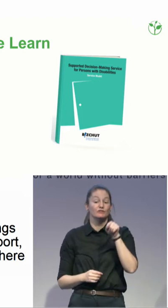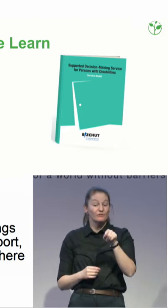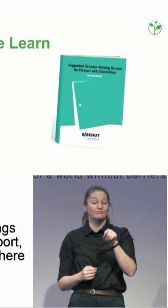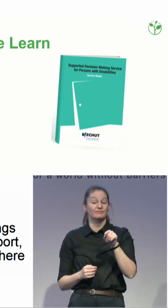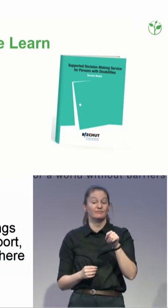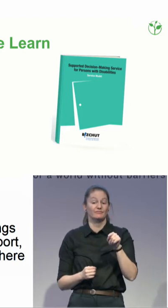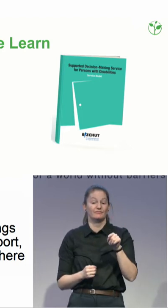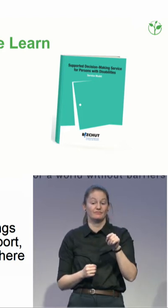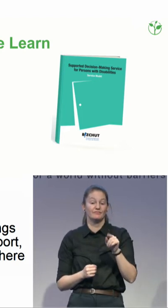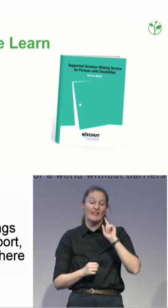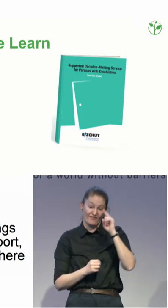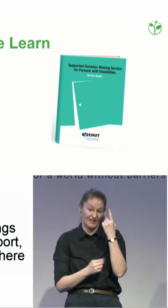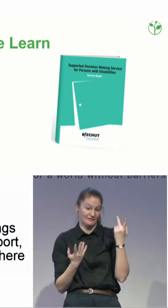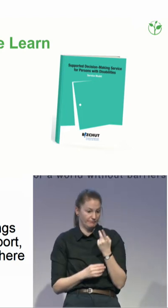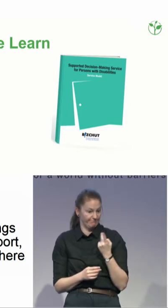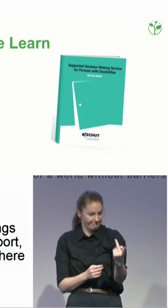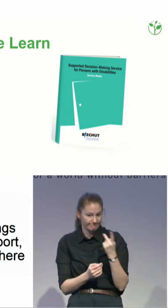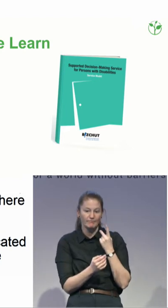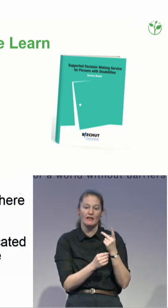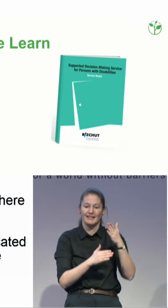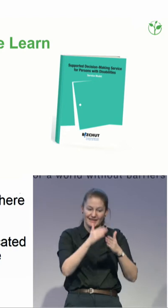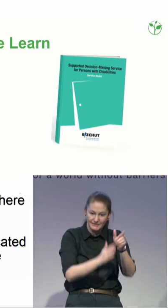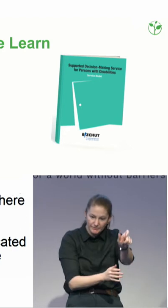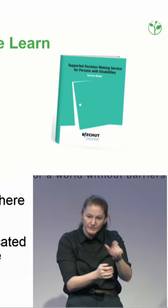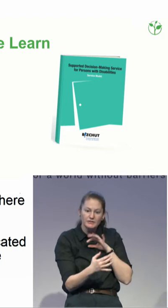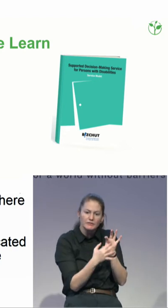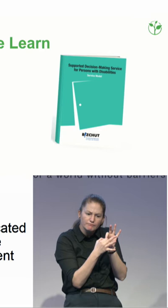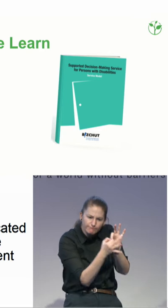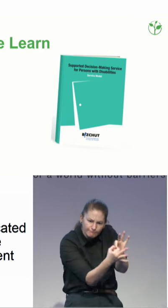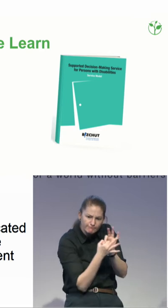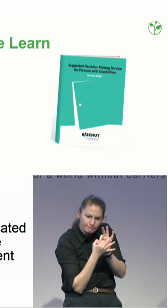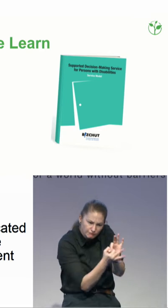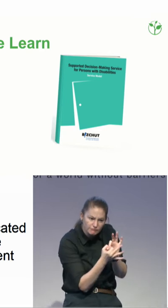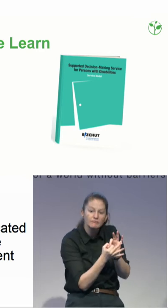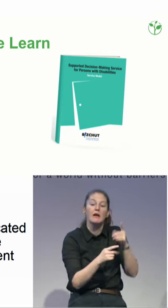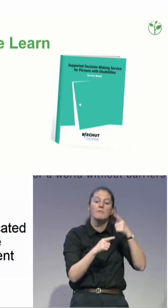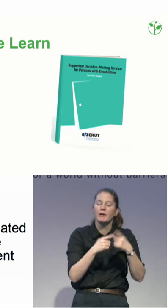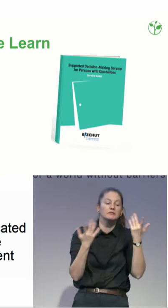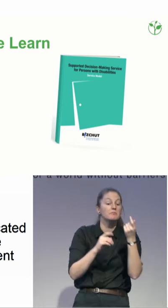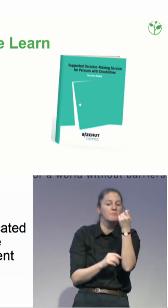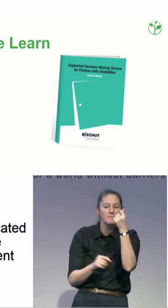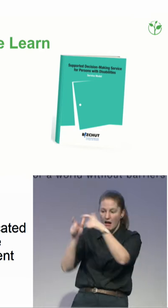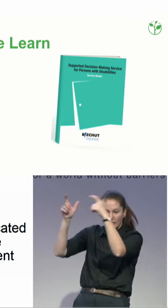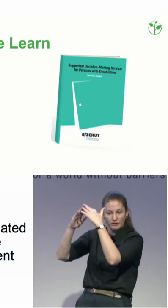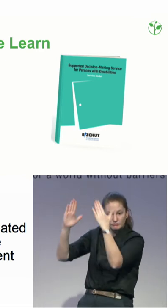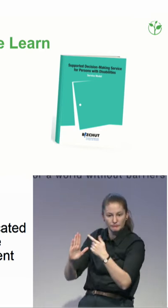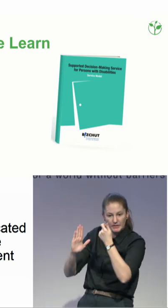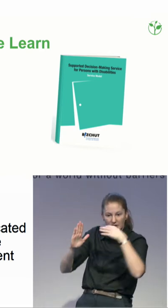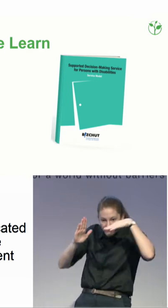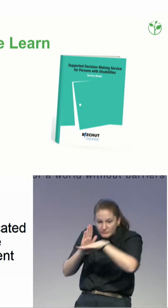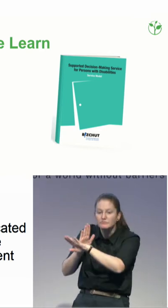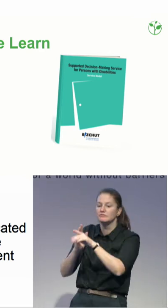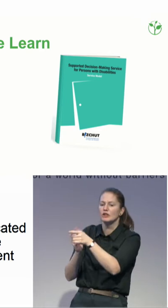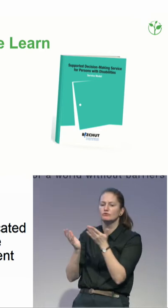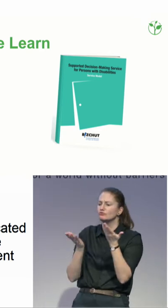to receive different kinds of services and bureaucracy and a lot of other issues. But if you want to be